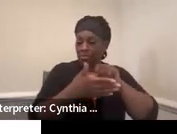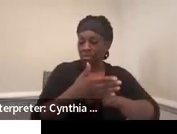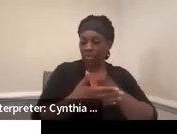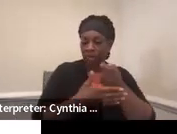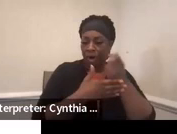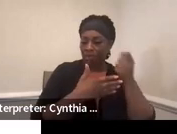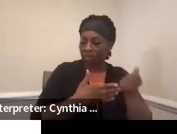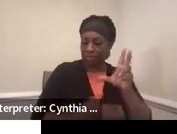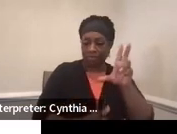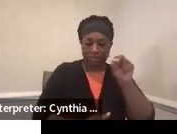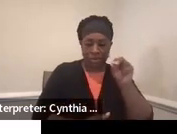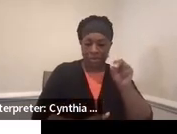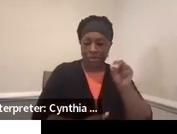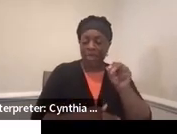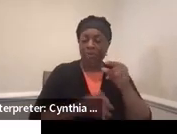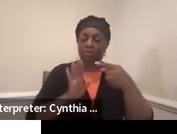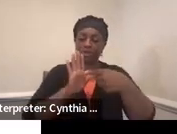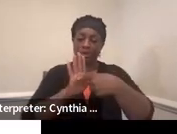examples, so don't worry.